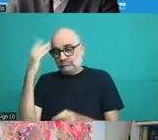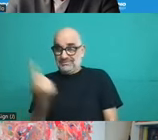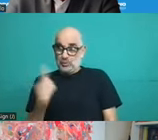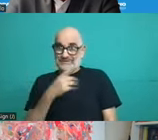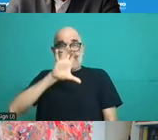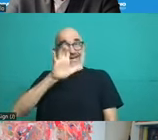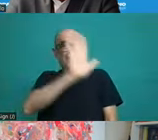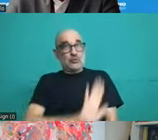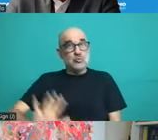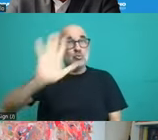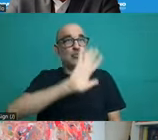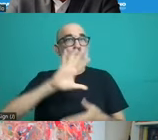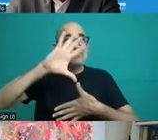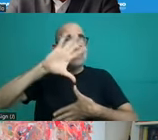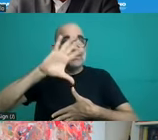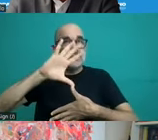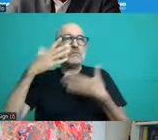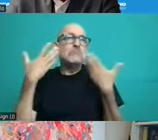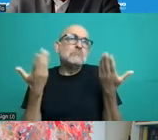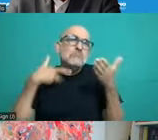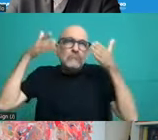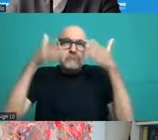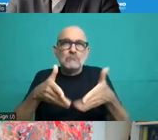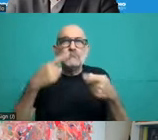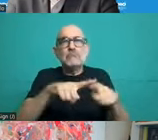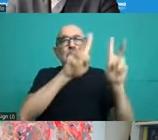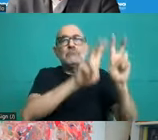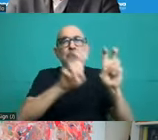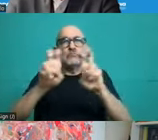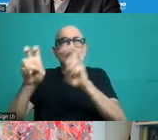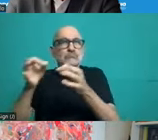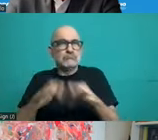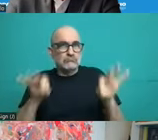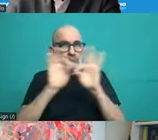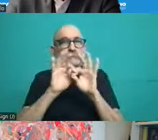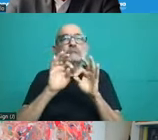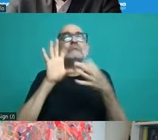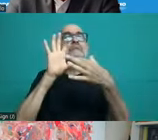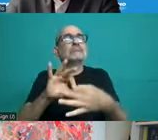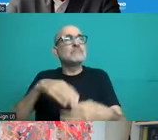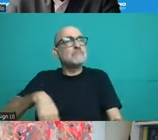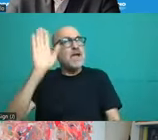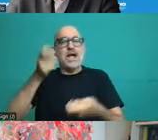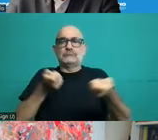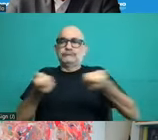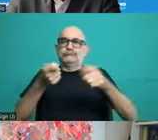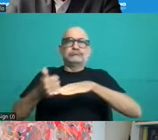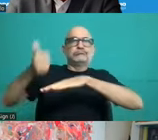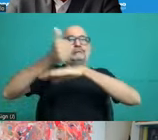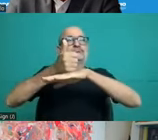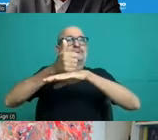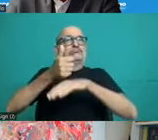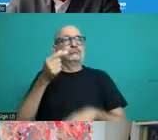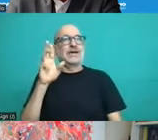the governance and the configuration, the transformation of a health system, we talk about the